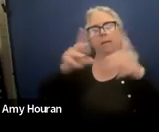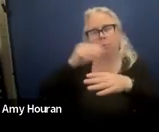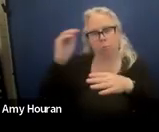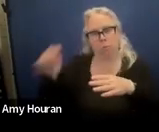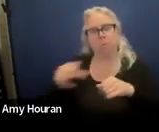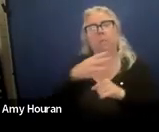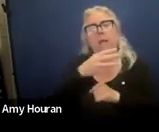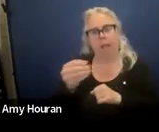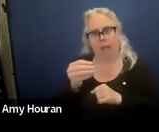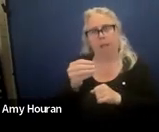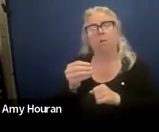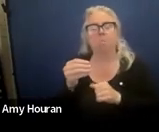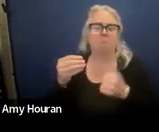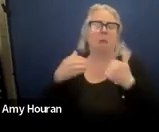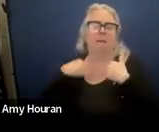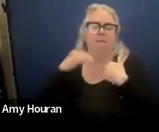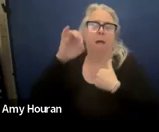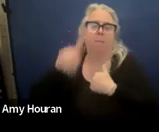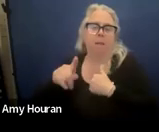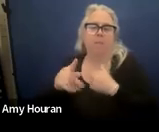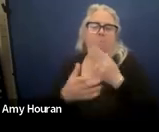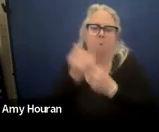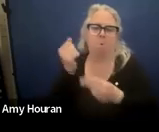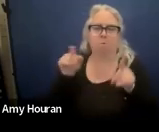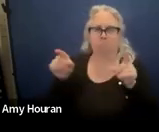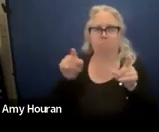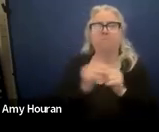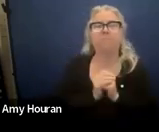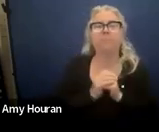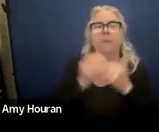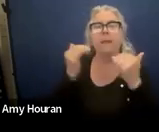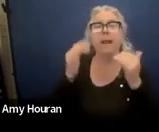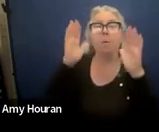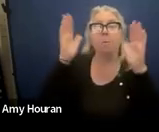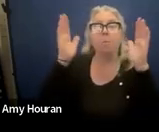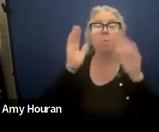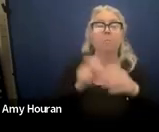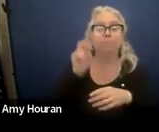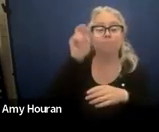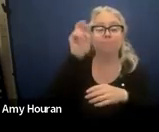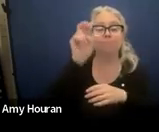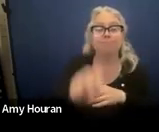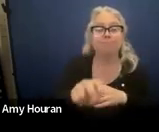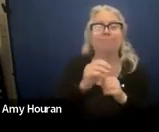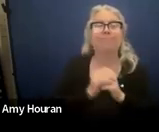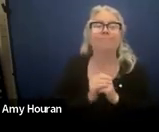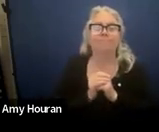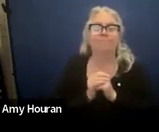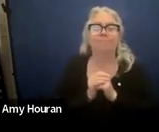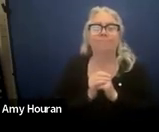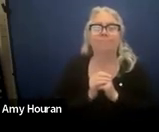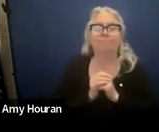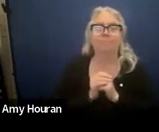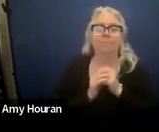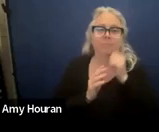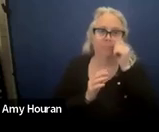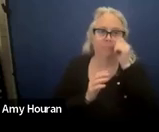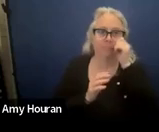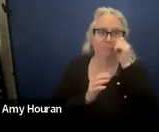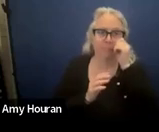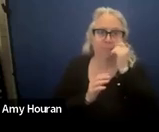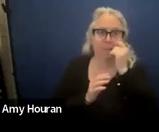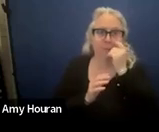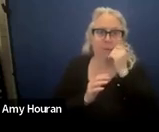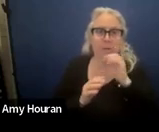all right so now we're going to jump right into the actual meat of the iep